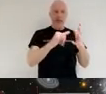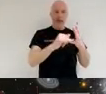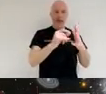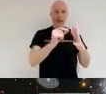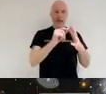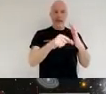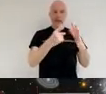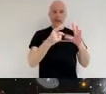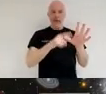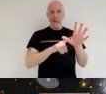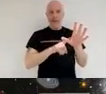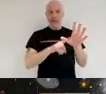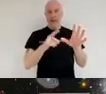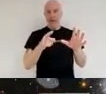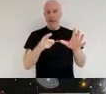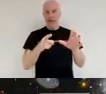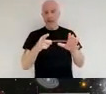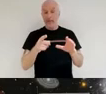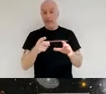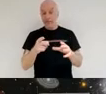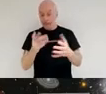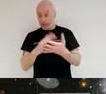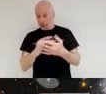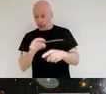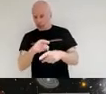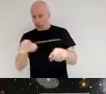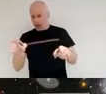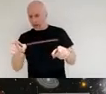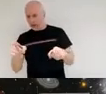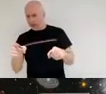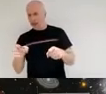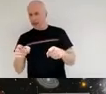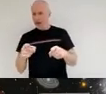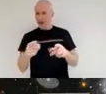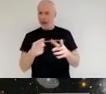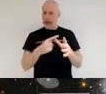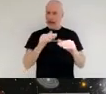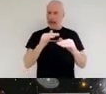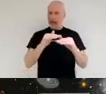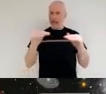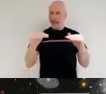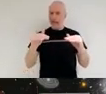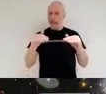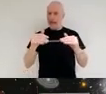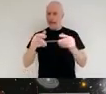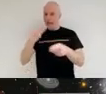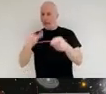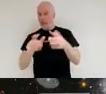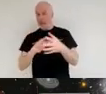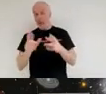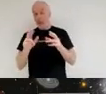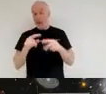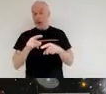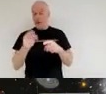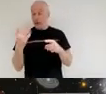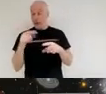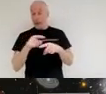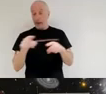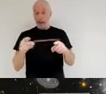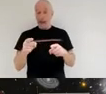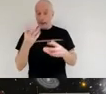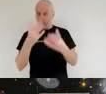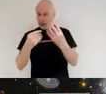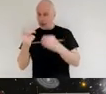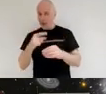students on the line if we do hopefully you've done this relatively recently spectroscopy just means measuring